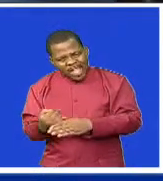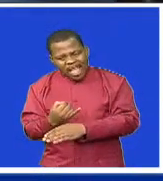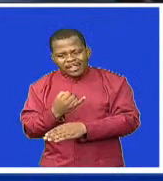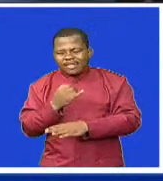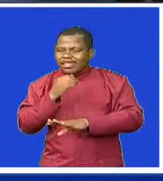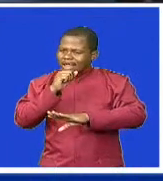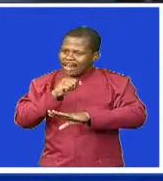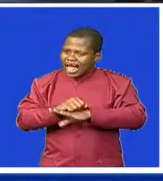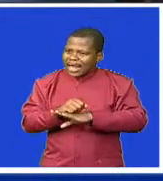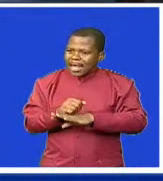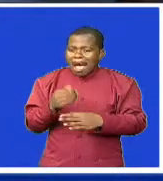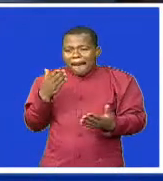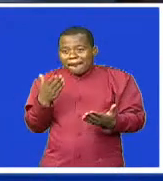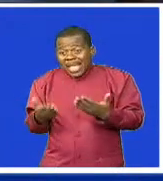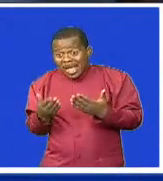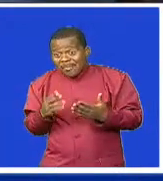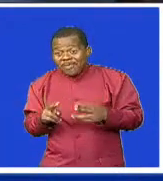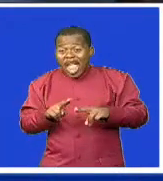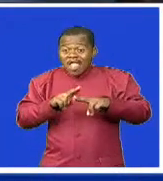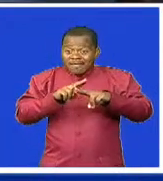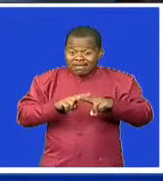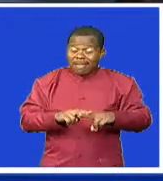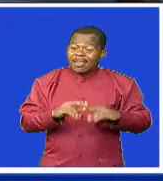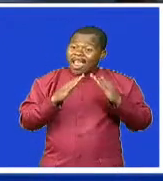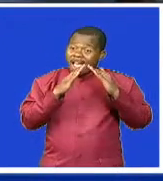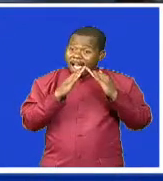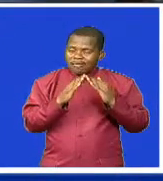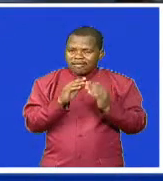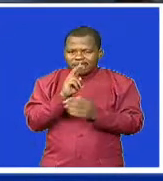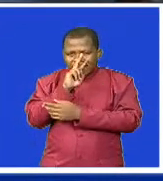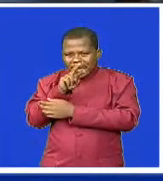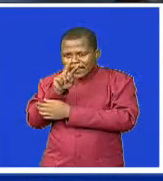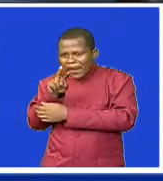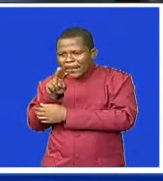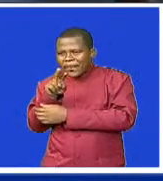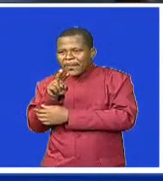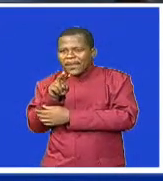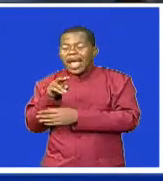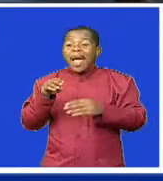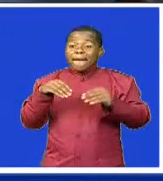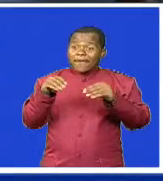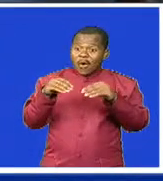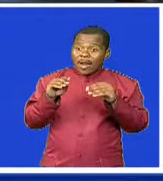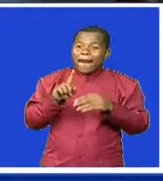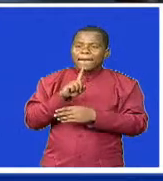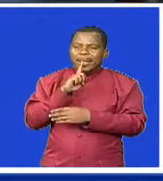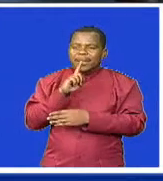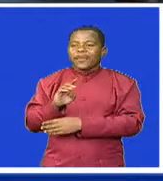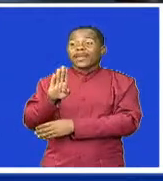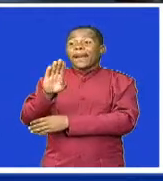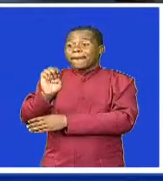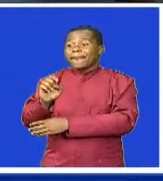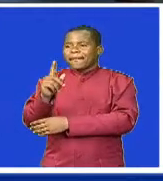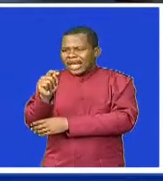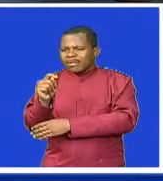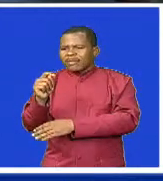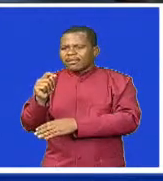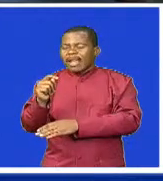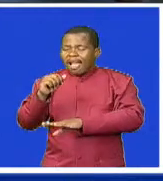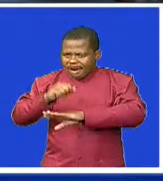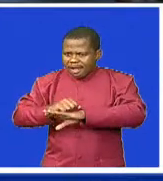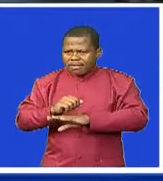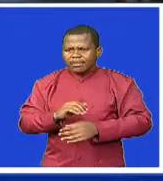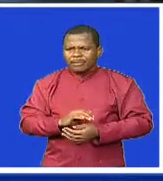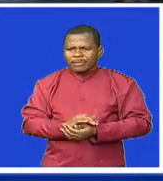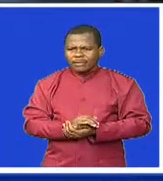Moola Sport Betting Company safe to use.